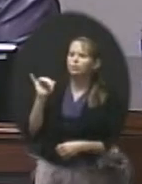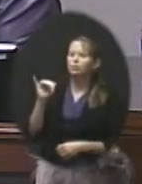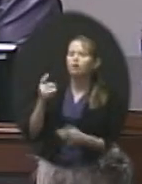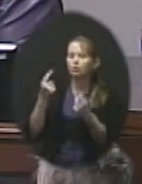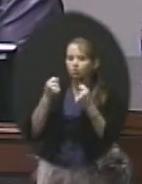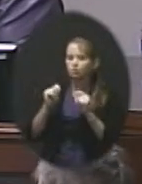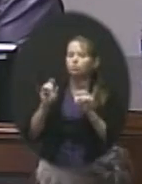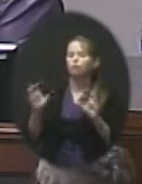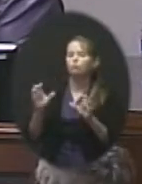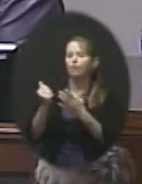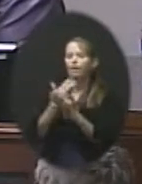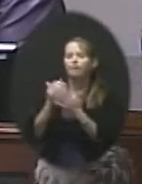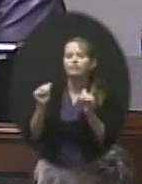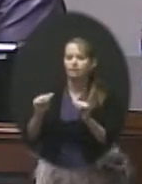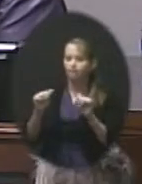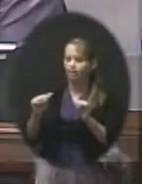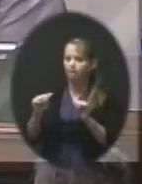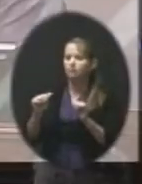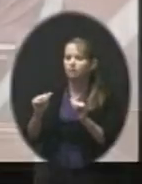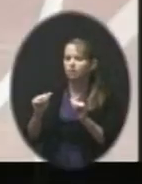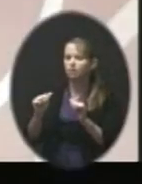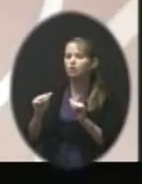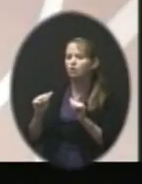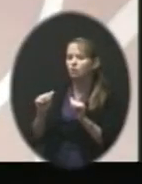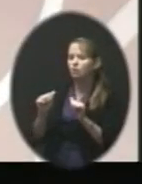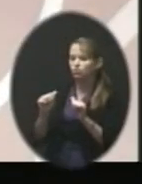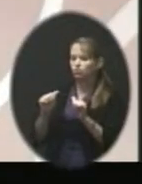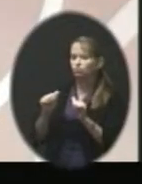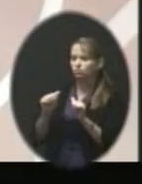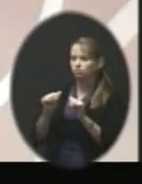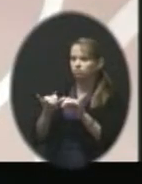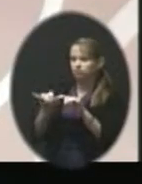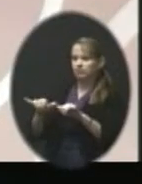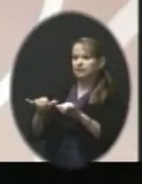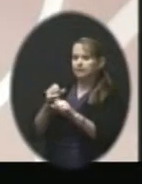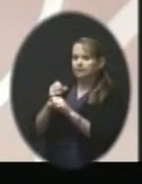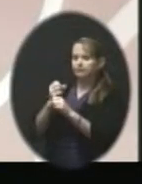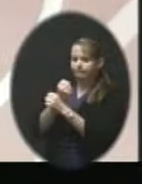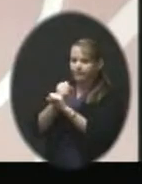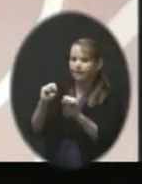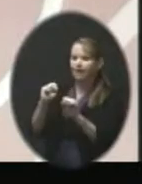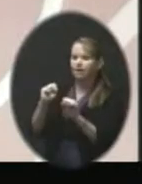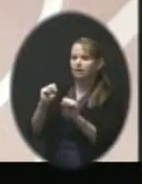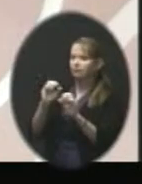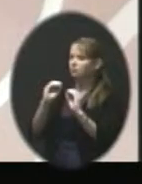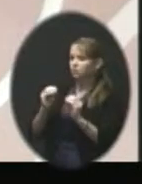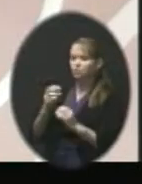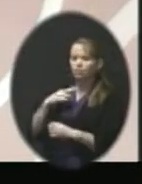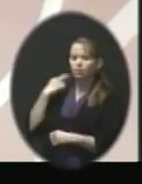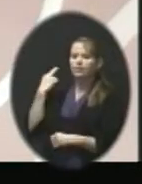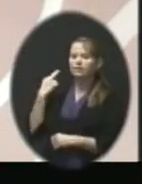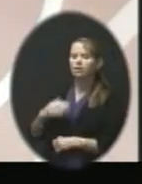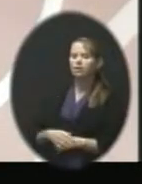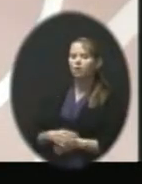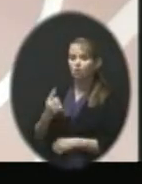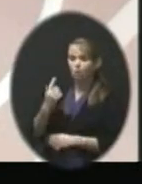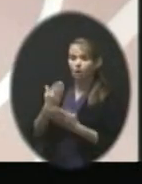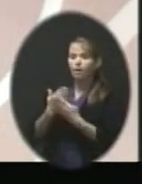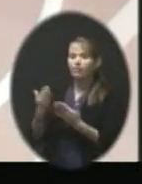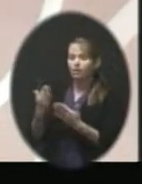to do everything possible to keep ourselves safe and risk free. One of the things that we